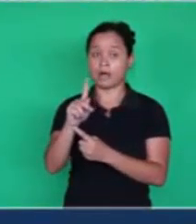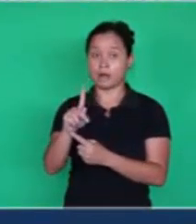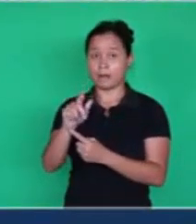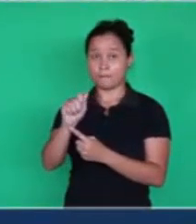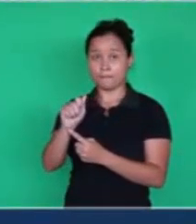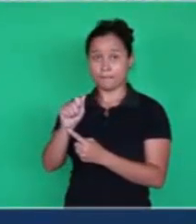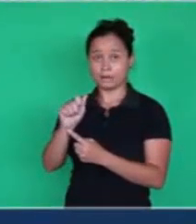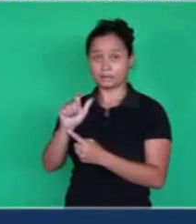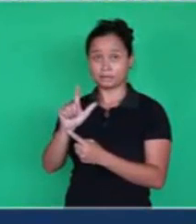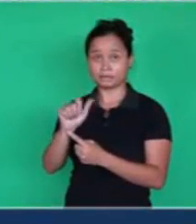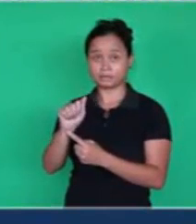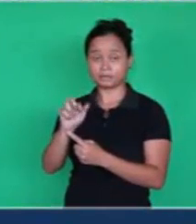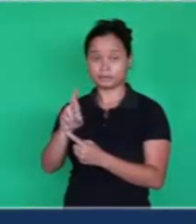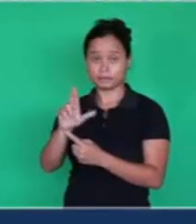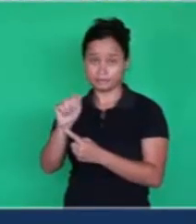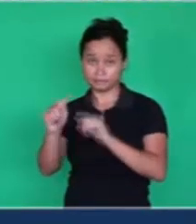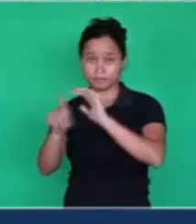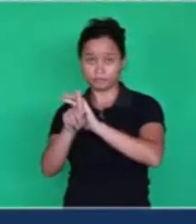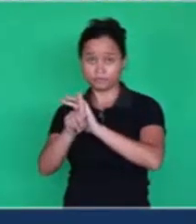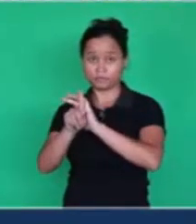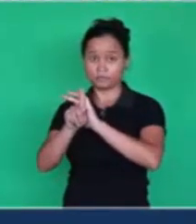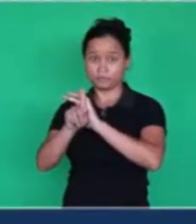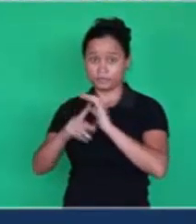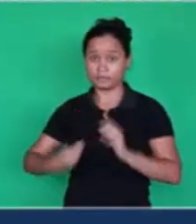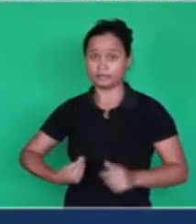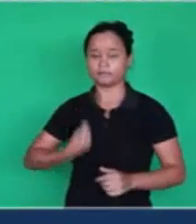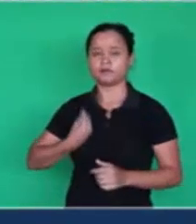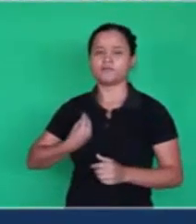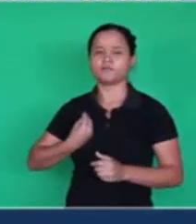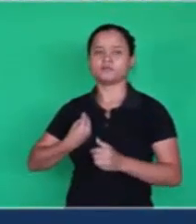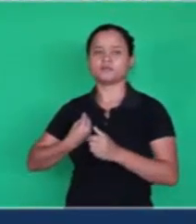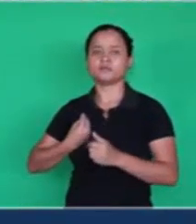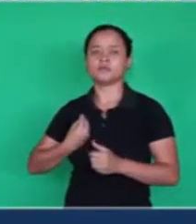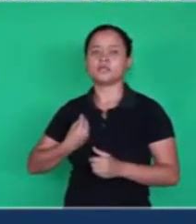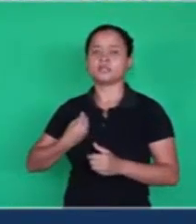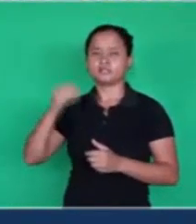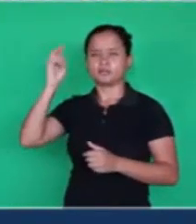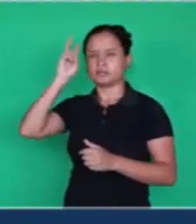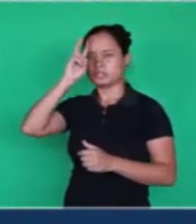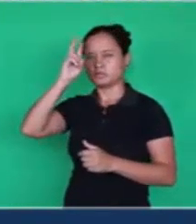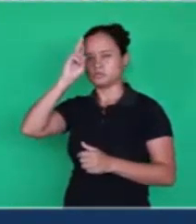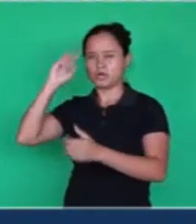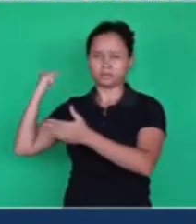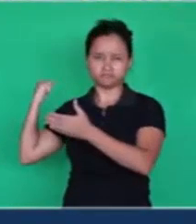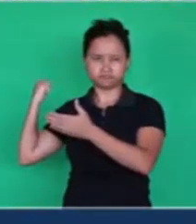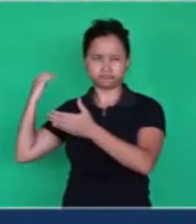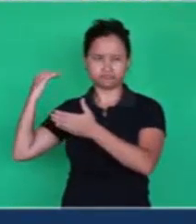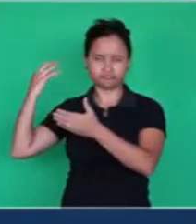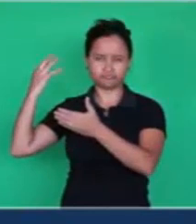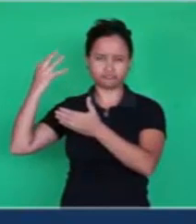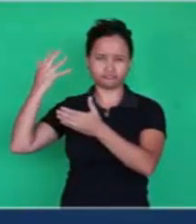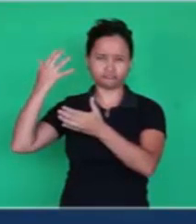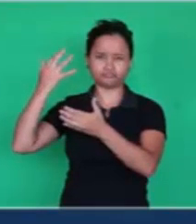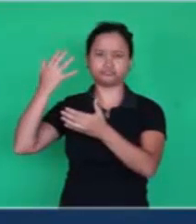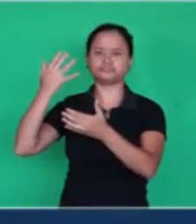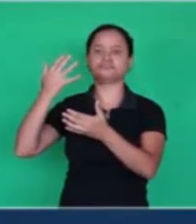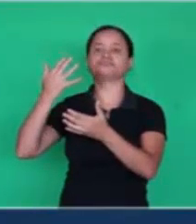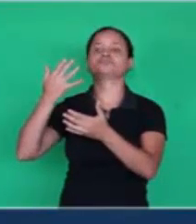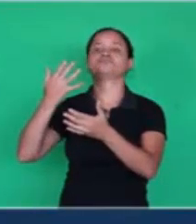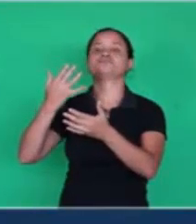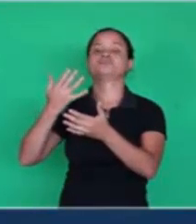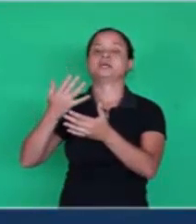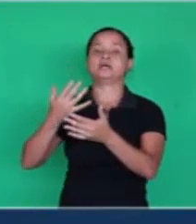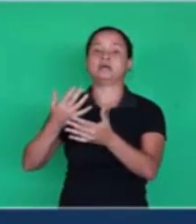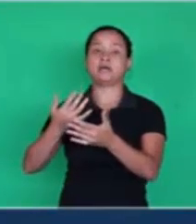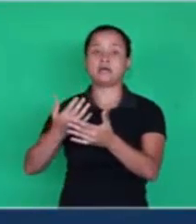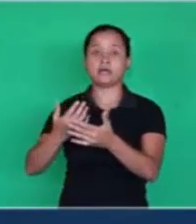so the word of God enters into history as an explosive force because it's the potential of energy and life force, and it